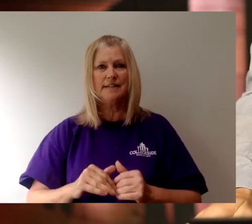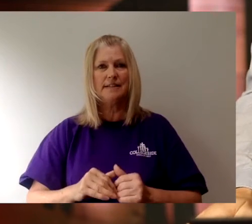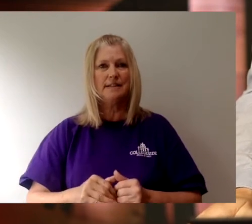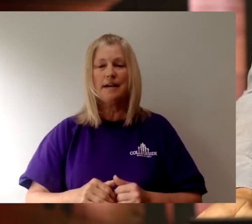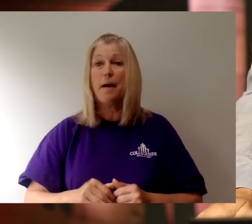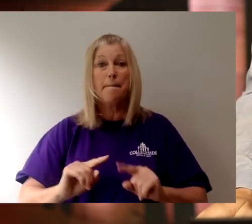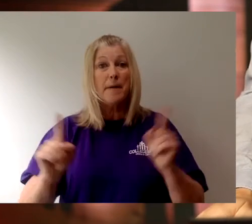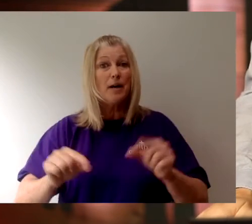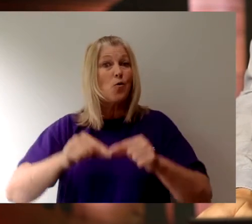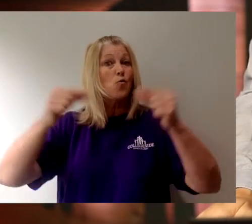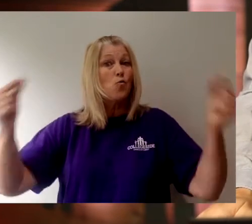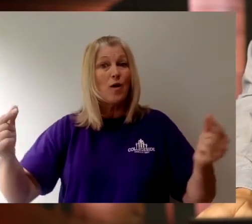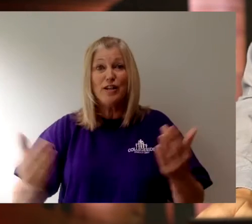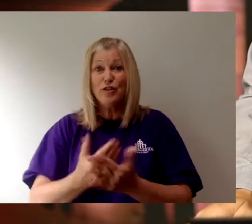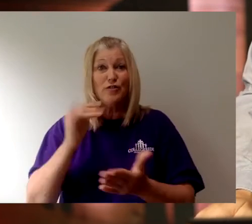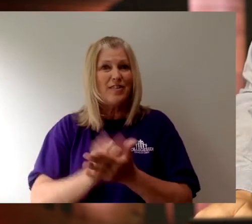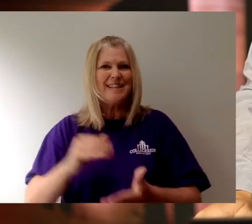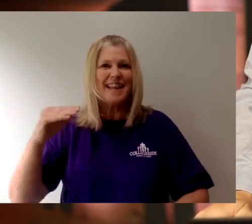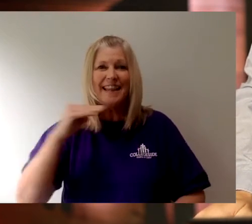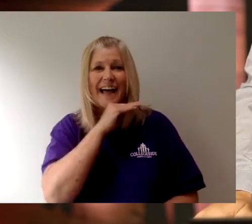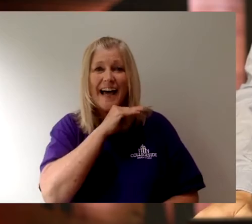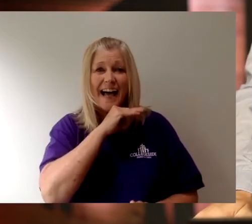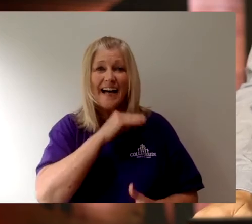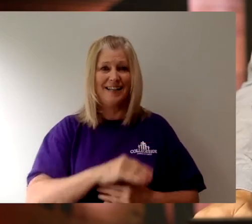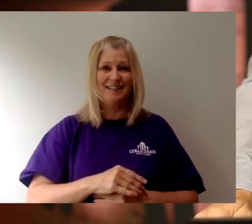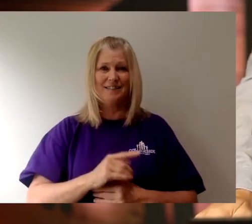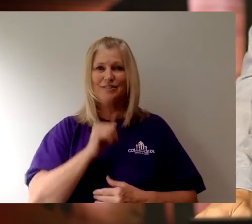It's such great news that that's not true.